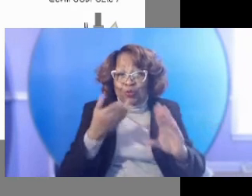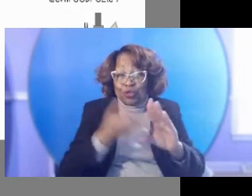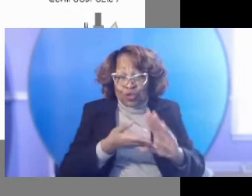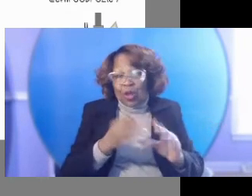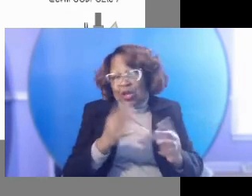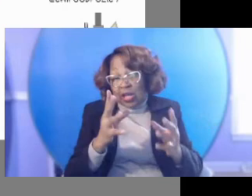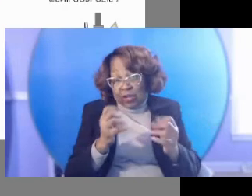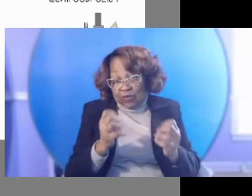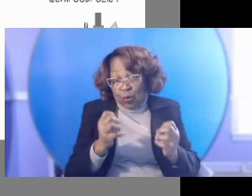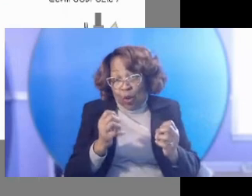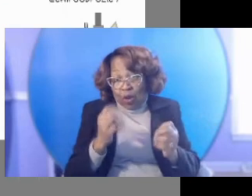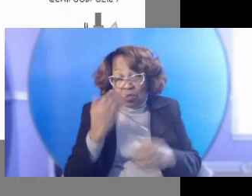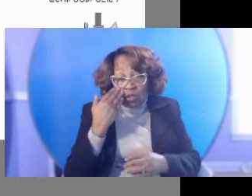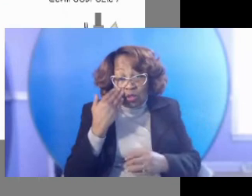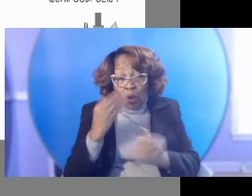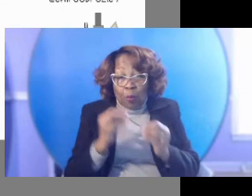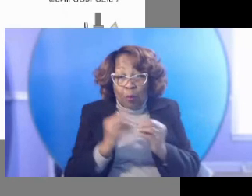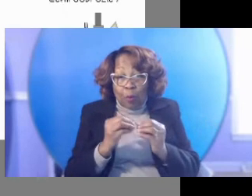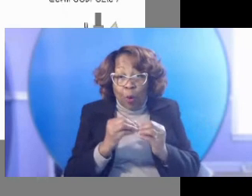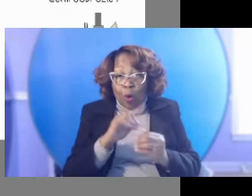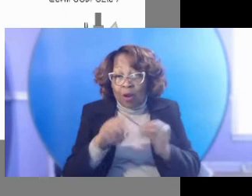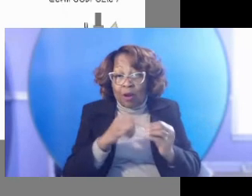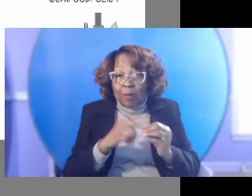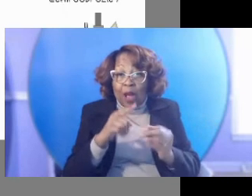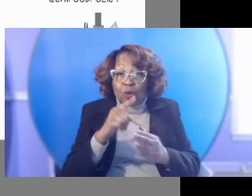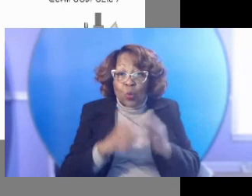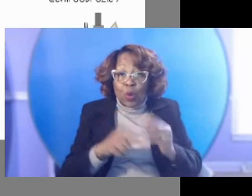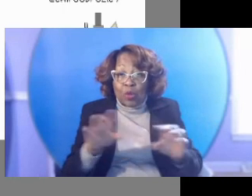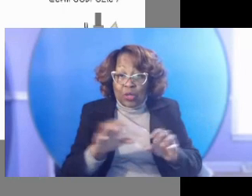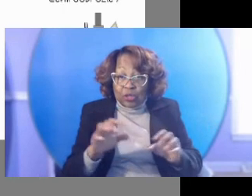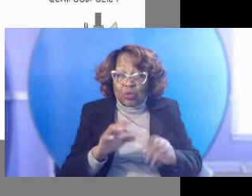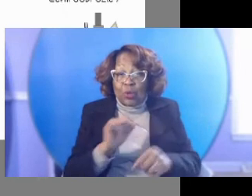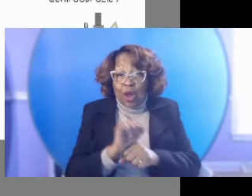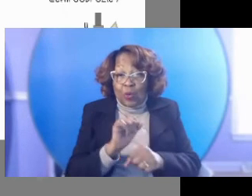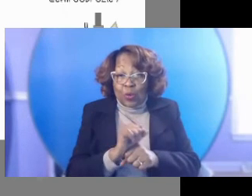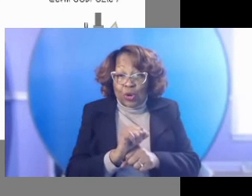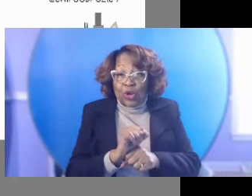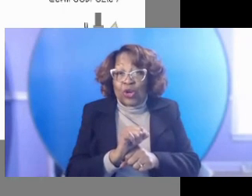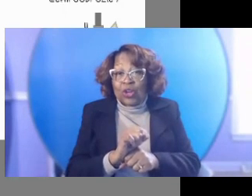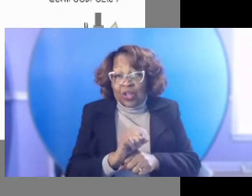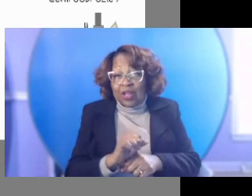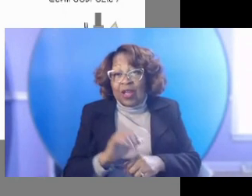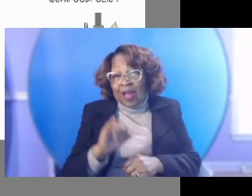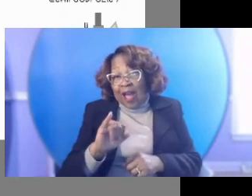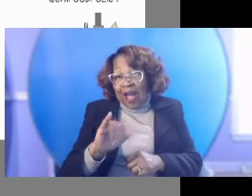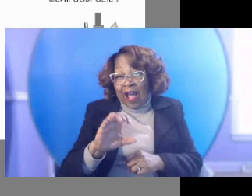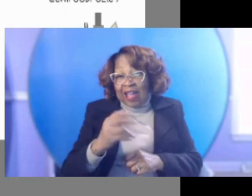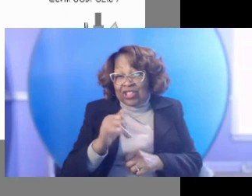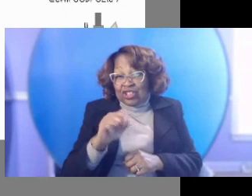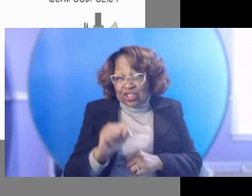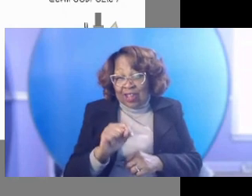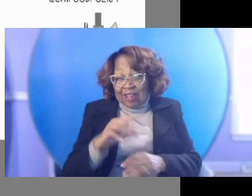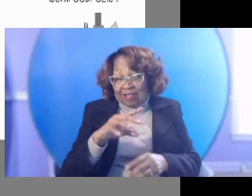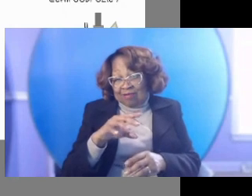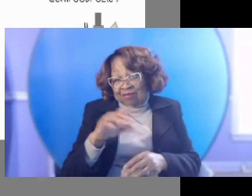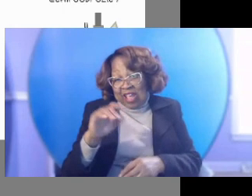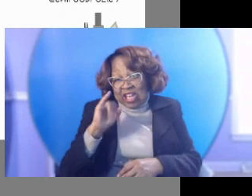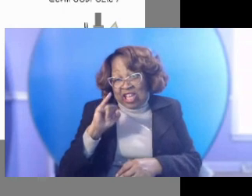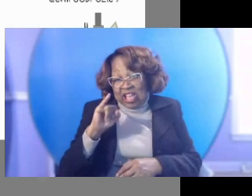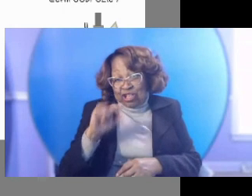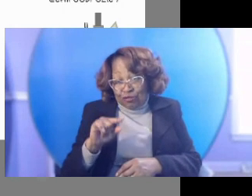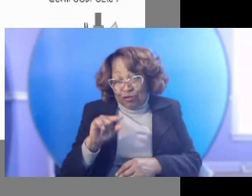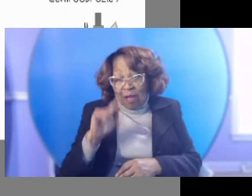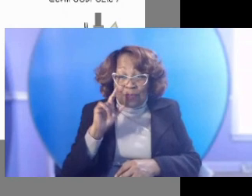about well, and the work that we do, I chatted up in. And, and, Instagram on Instagram and Twitter. And